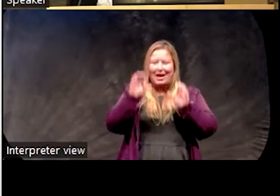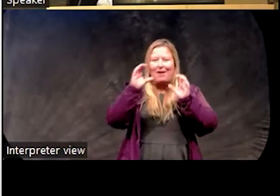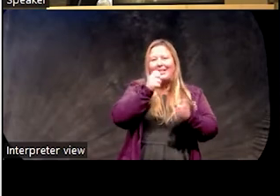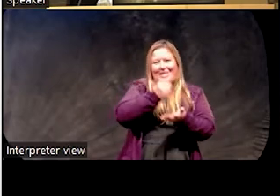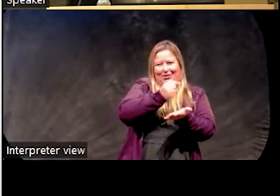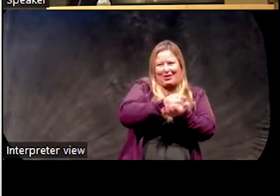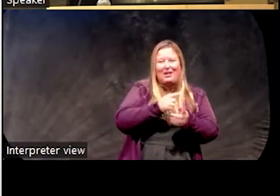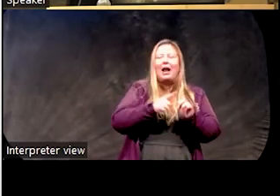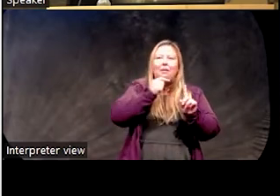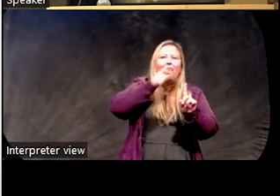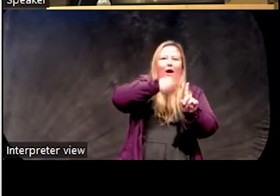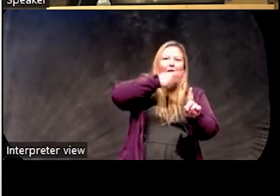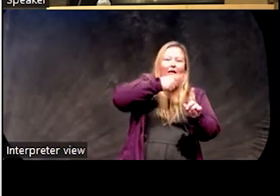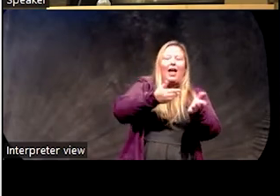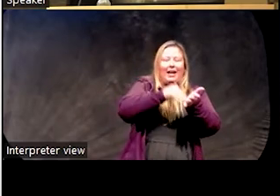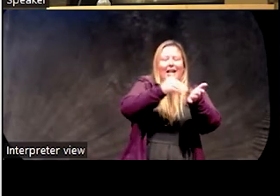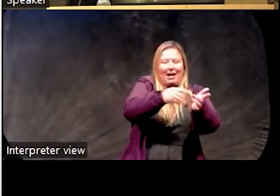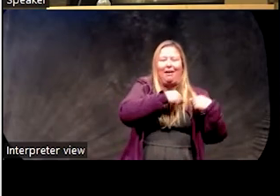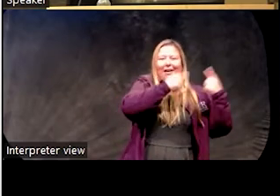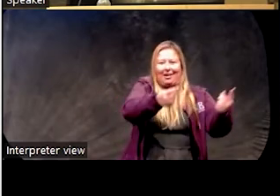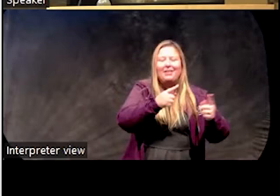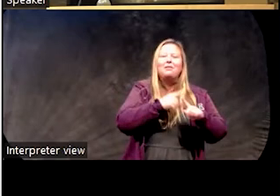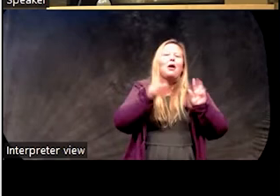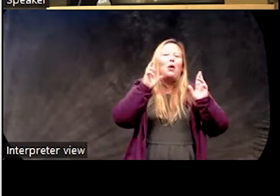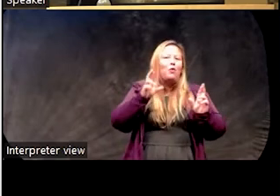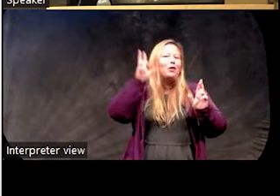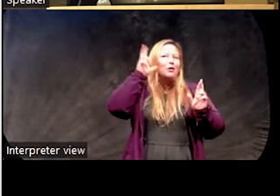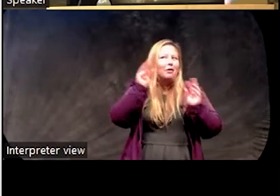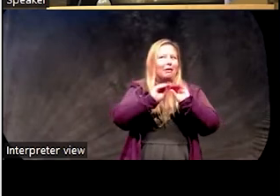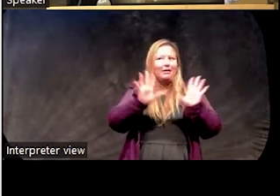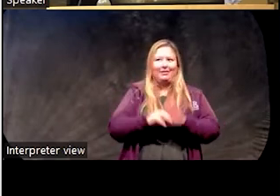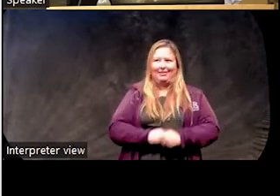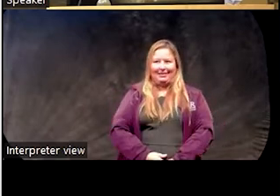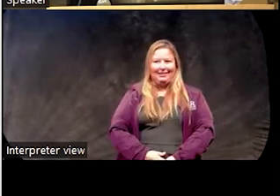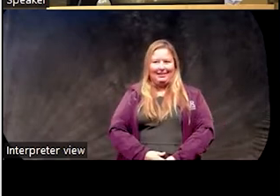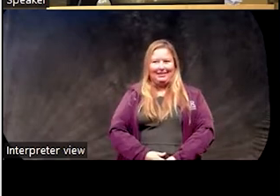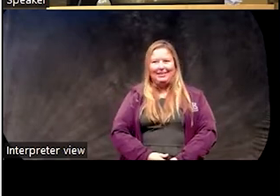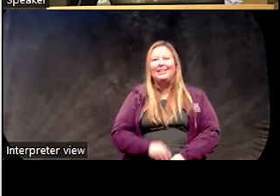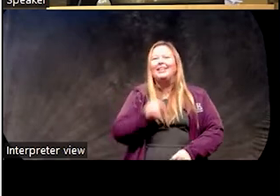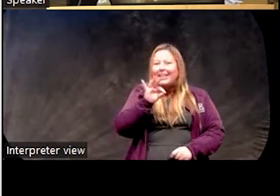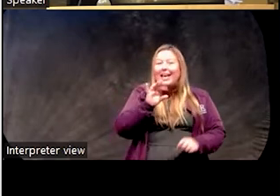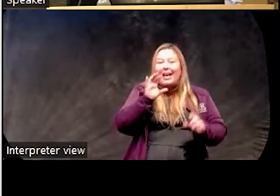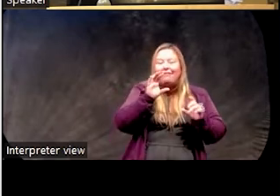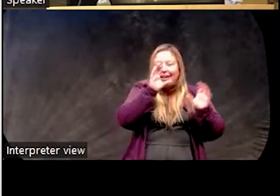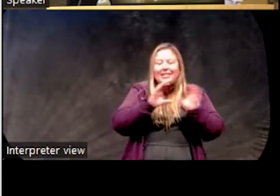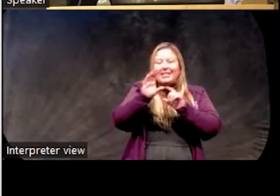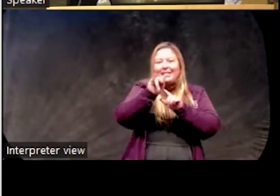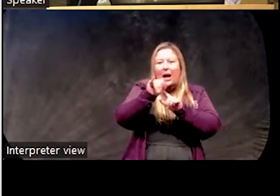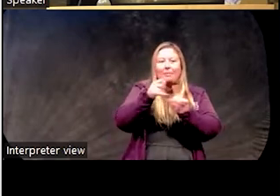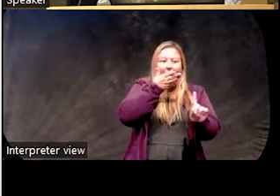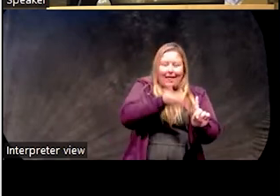beat that drum anymore, but hopefully you heard the drum beat. If insomnia is present, you got to treat it.